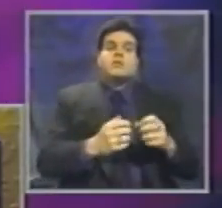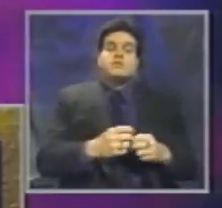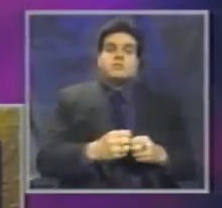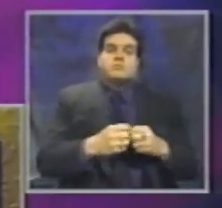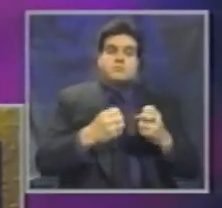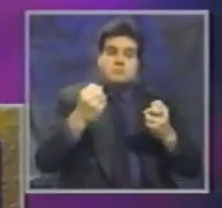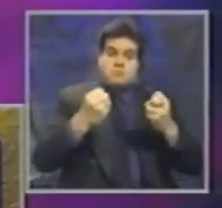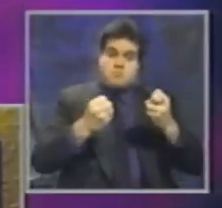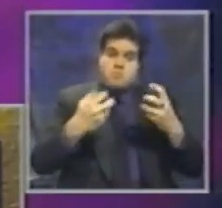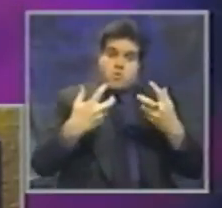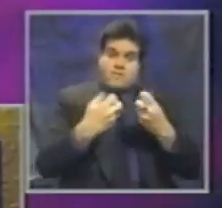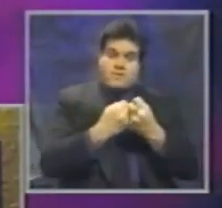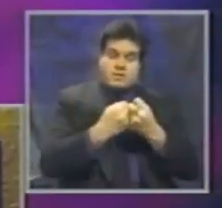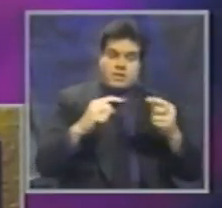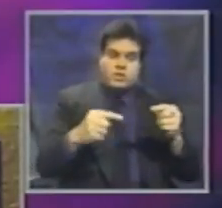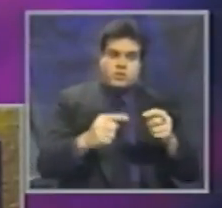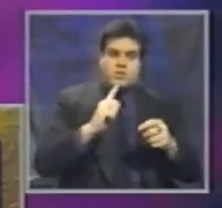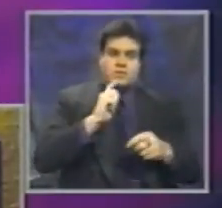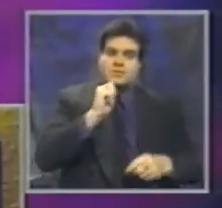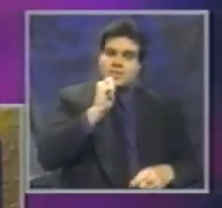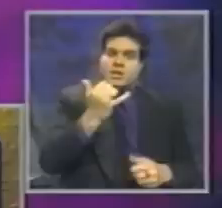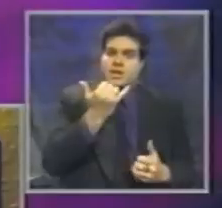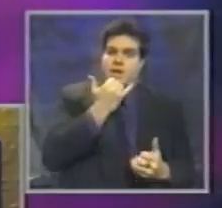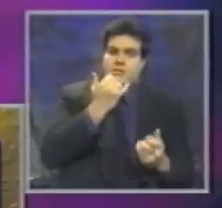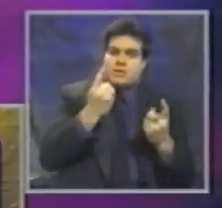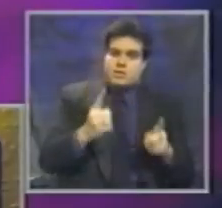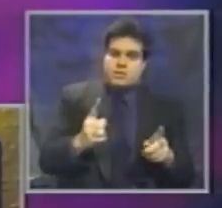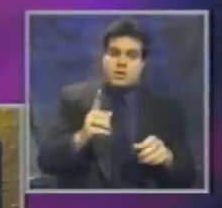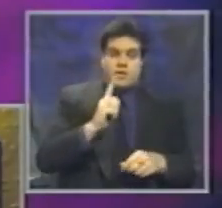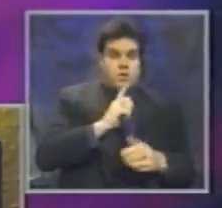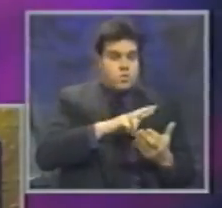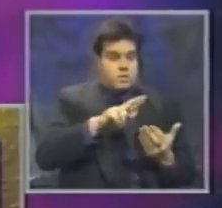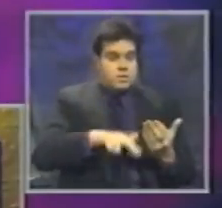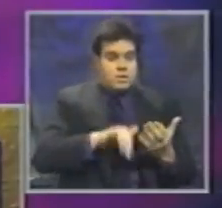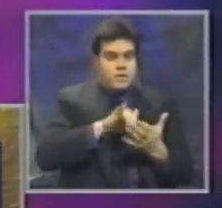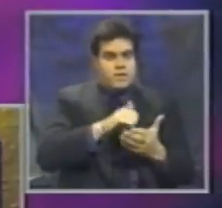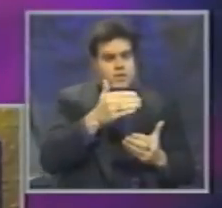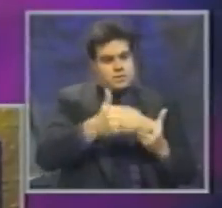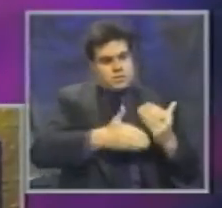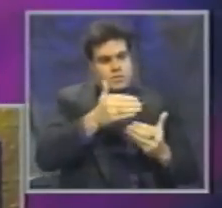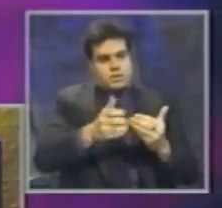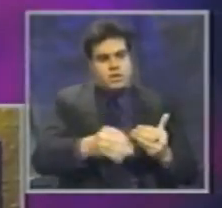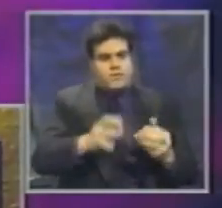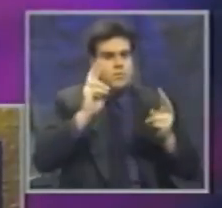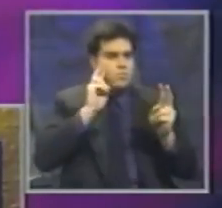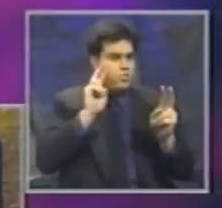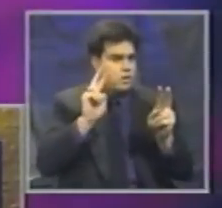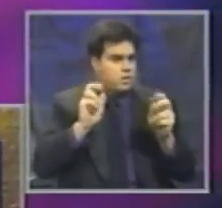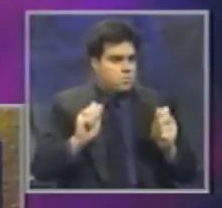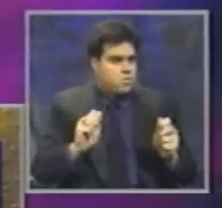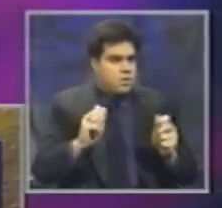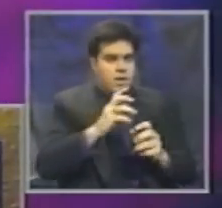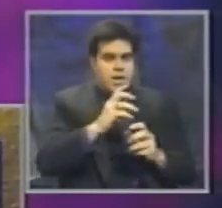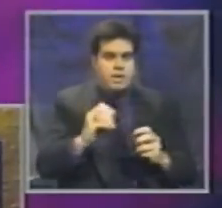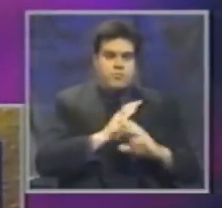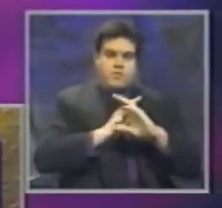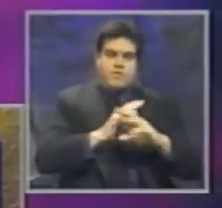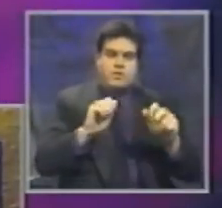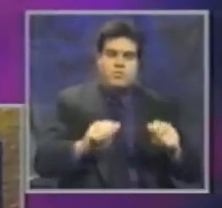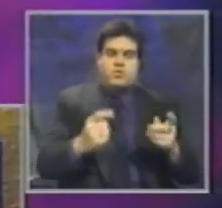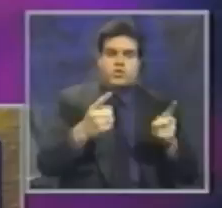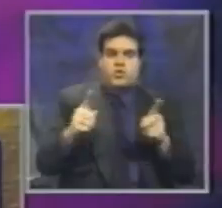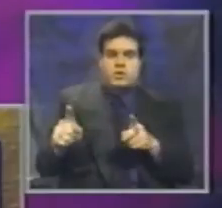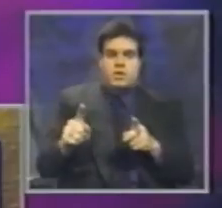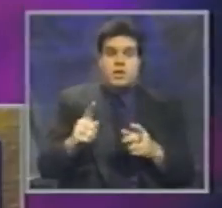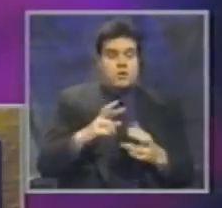injuries are not accidents. They are the result of a series of predictable and preventable occurrences, which result in